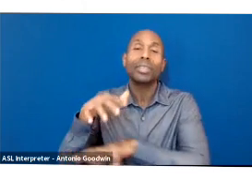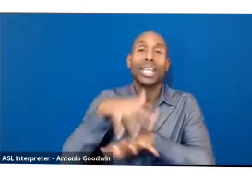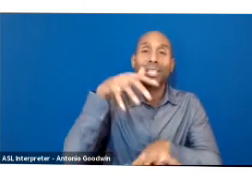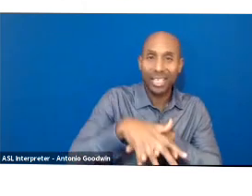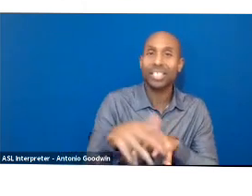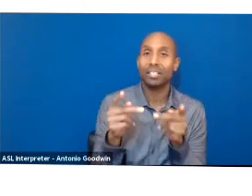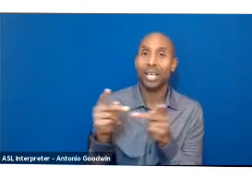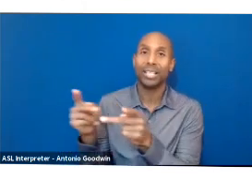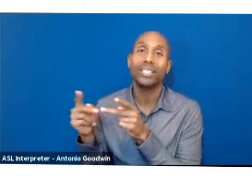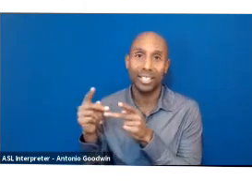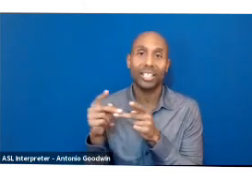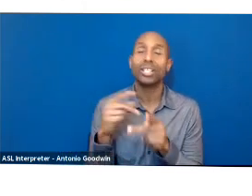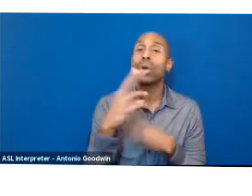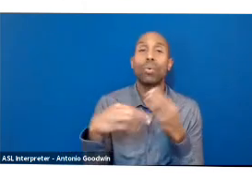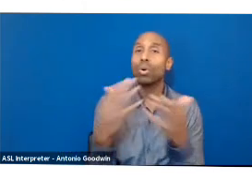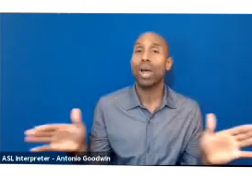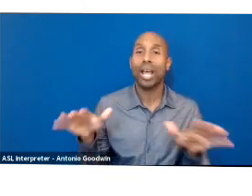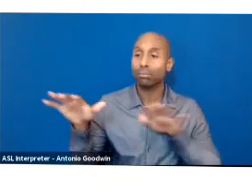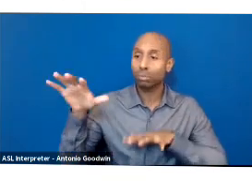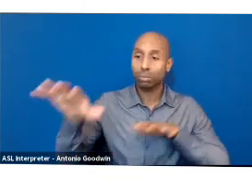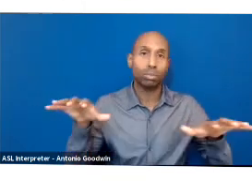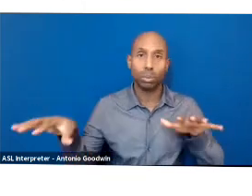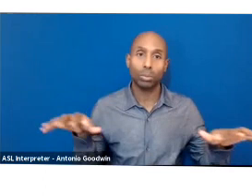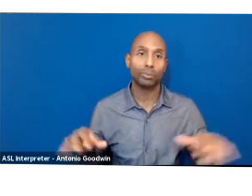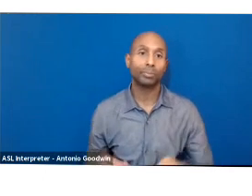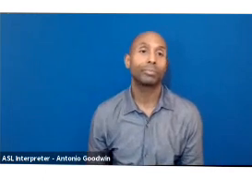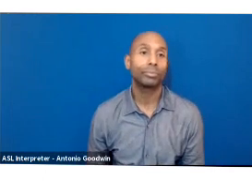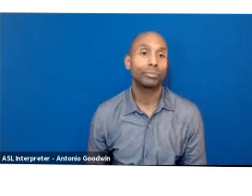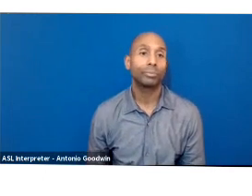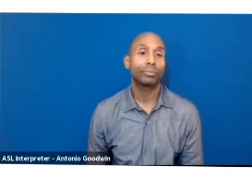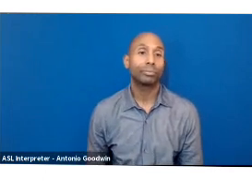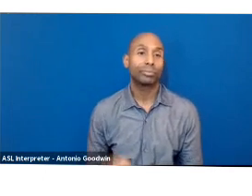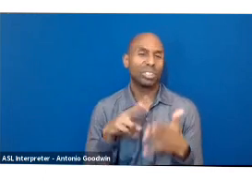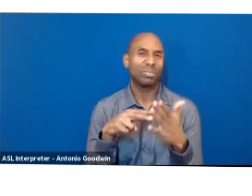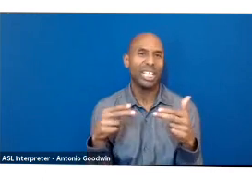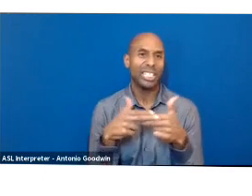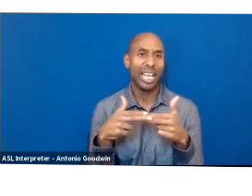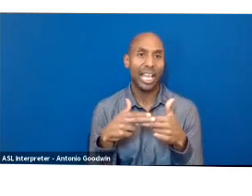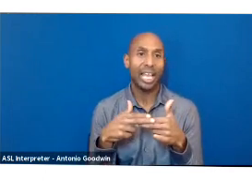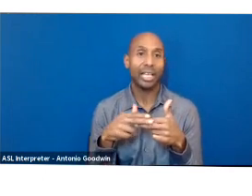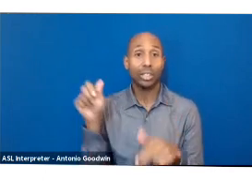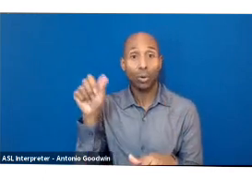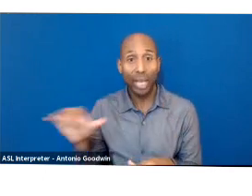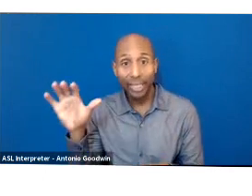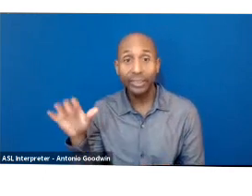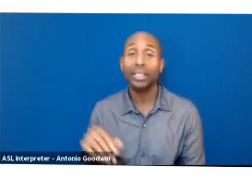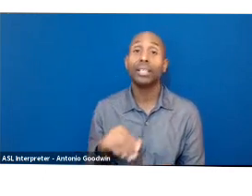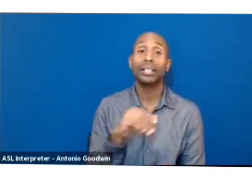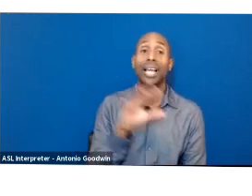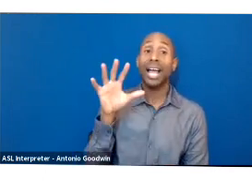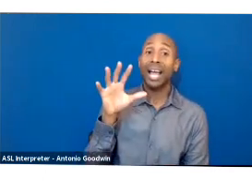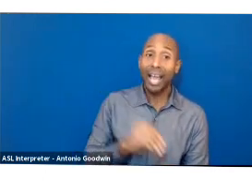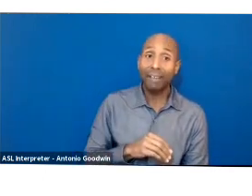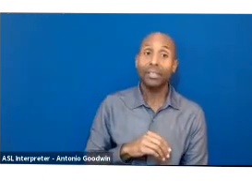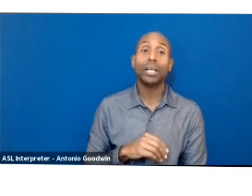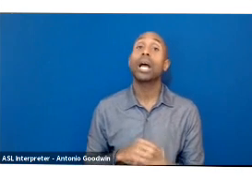ago. So throughout Asia, the continent of Africa and the Americas, indigenous humans were producing fiber and creating textiles in